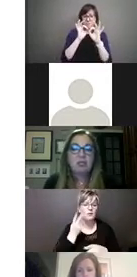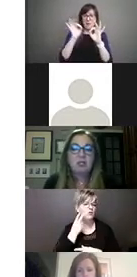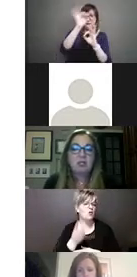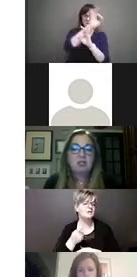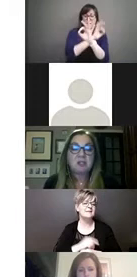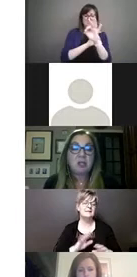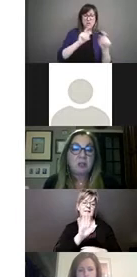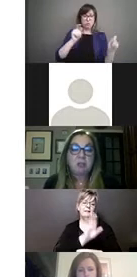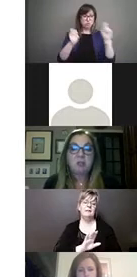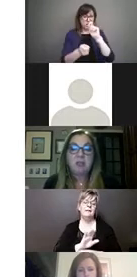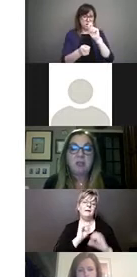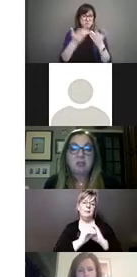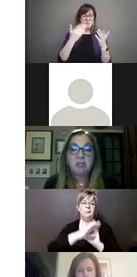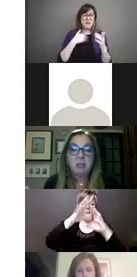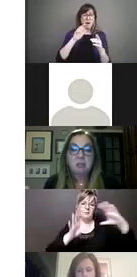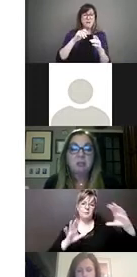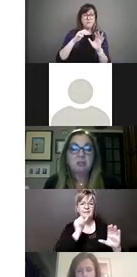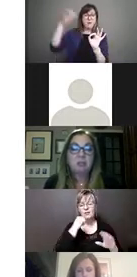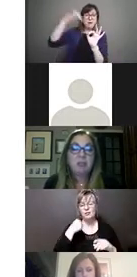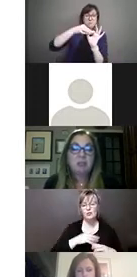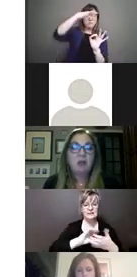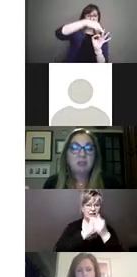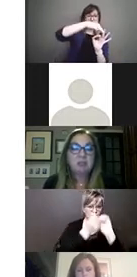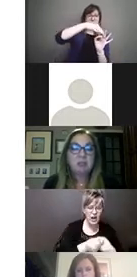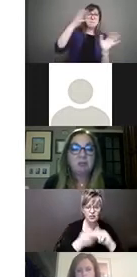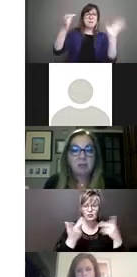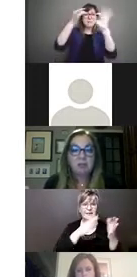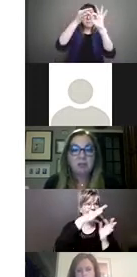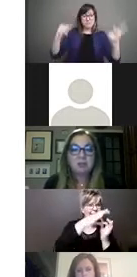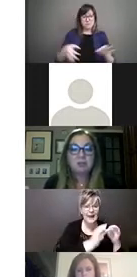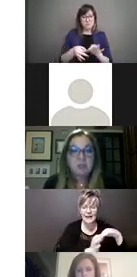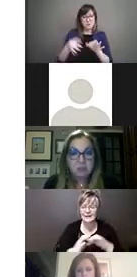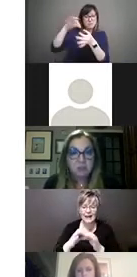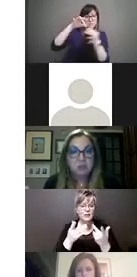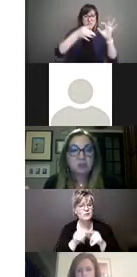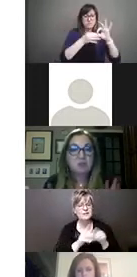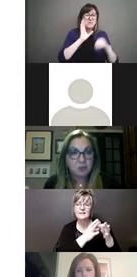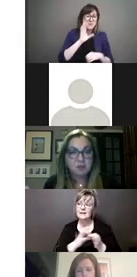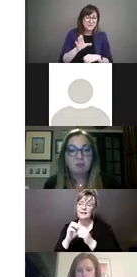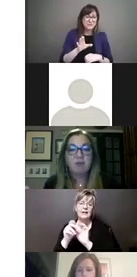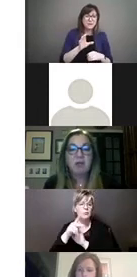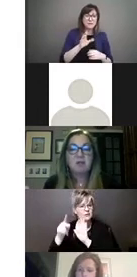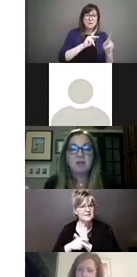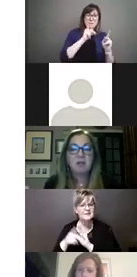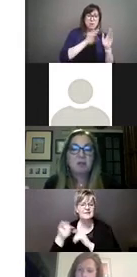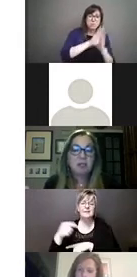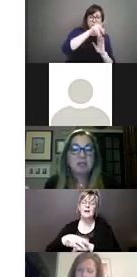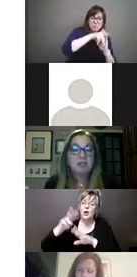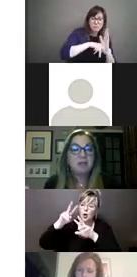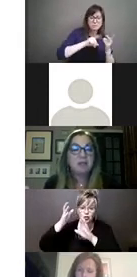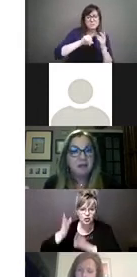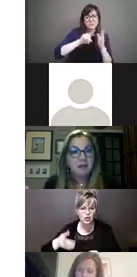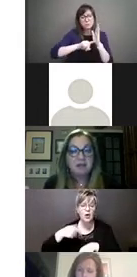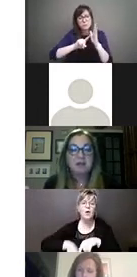for interconnections not only between those themes, but between the policy influencers, the researchers, the service providers and communities